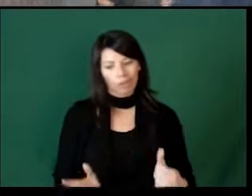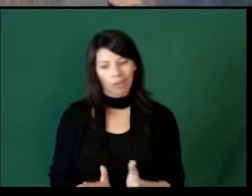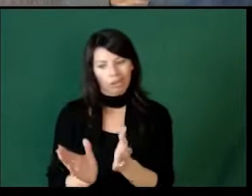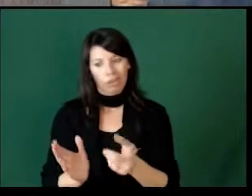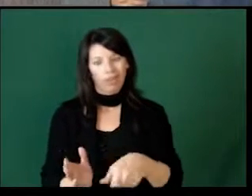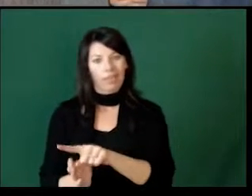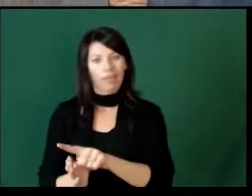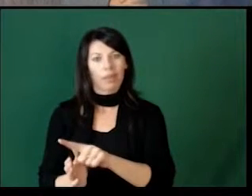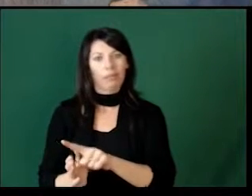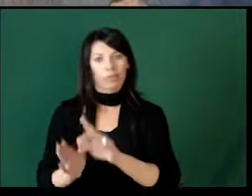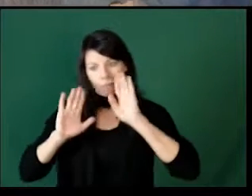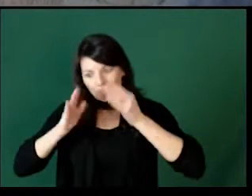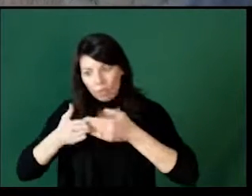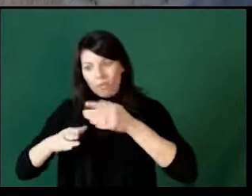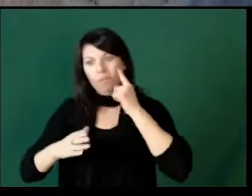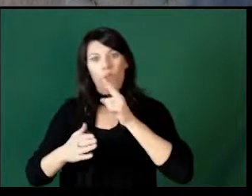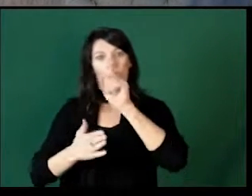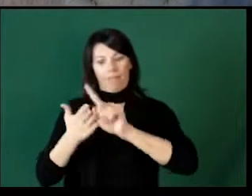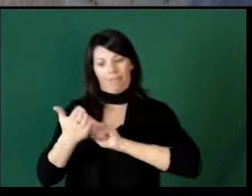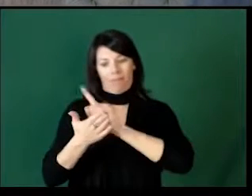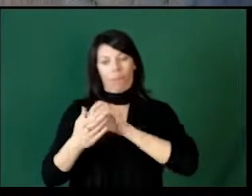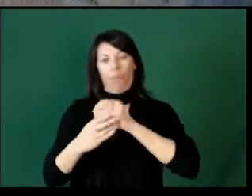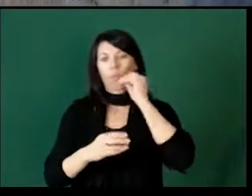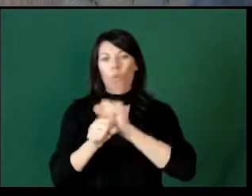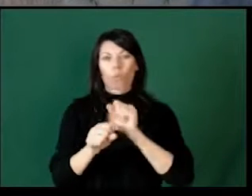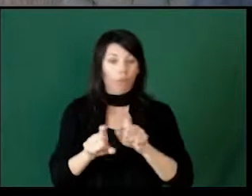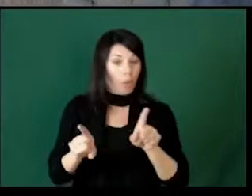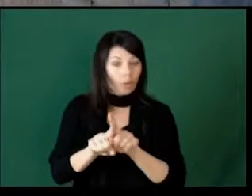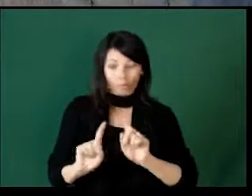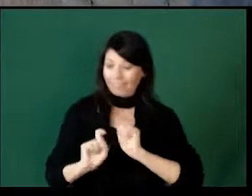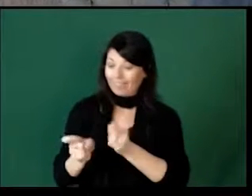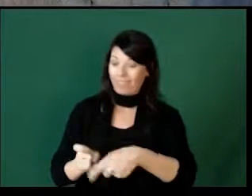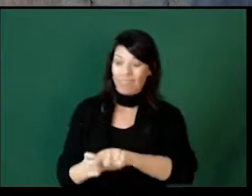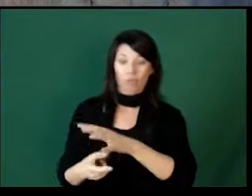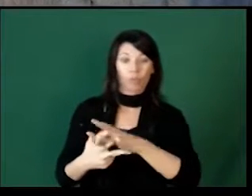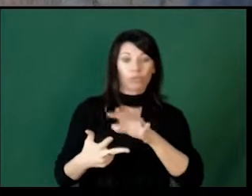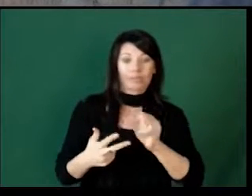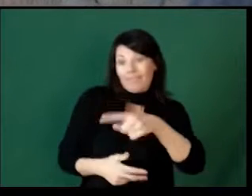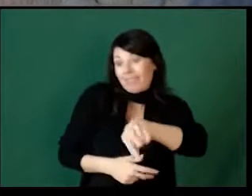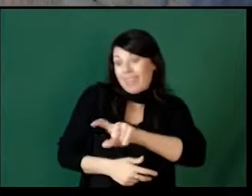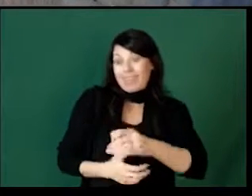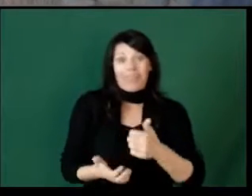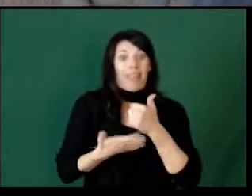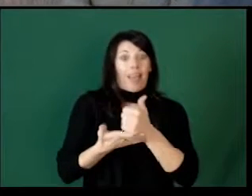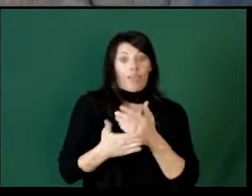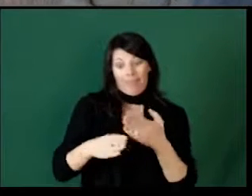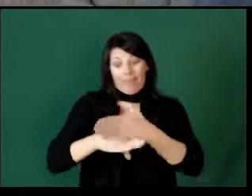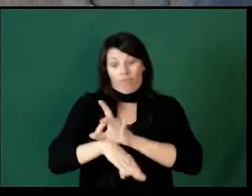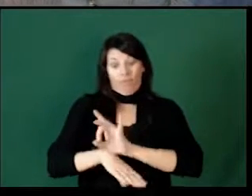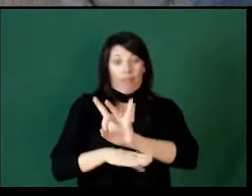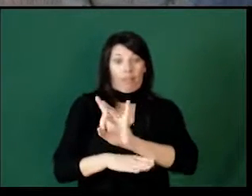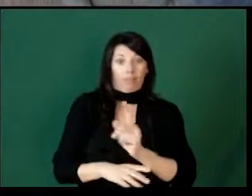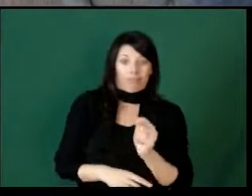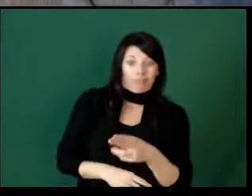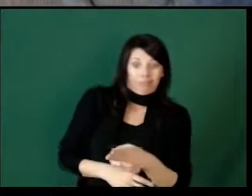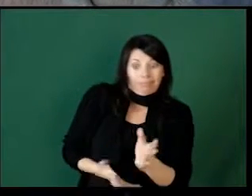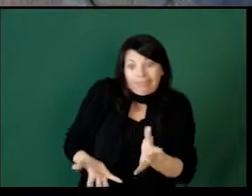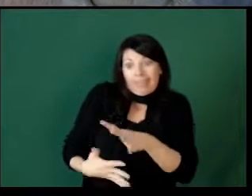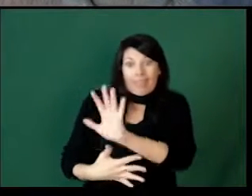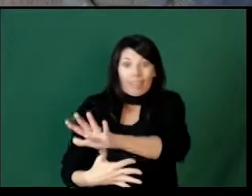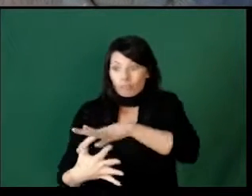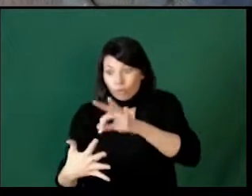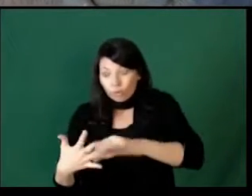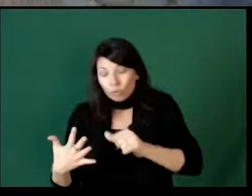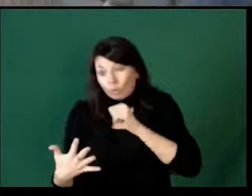you're encouraging them to really spend that hour working on their homework, but it's also giving them a choice. If they need help after that hour, that's their